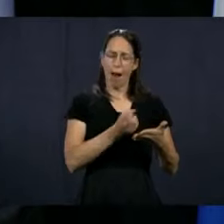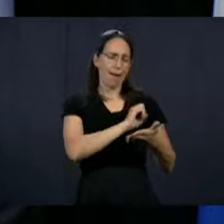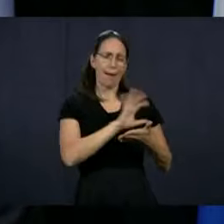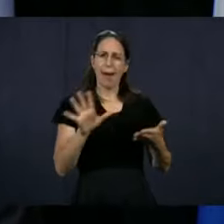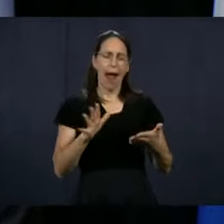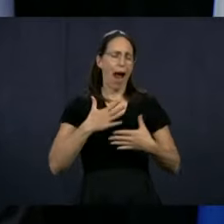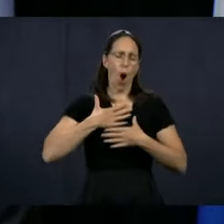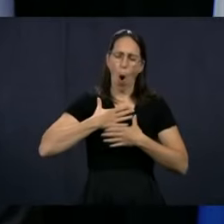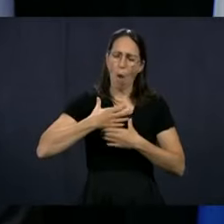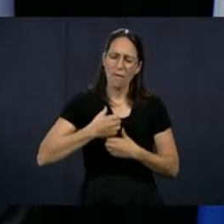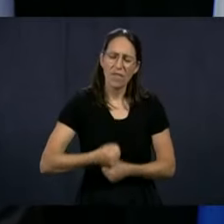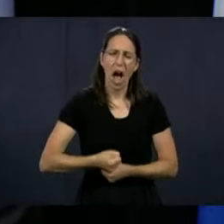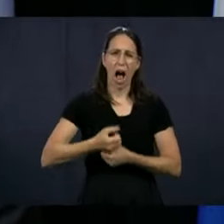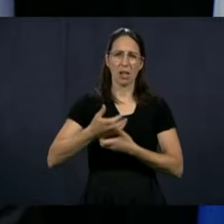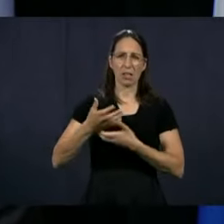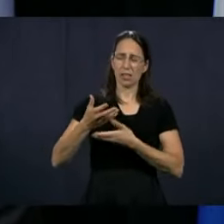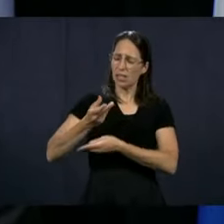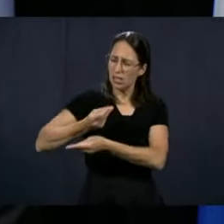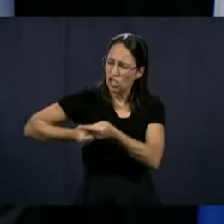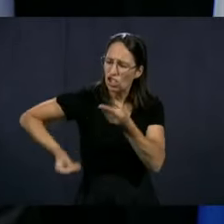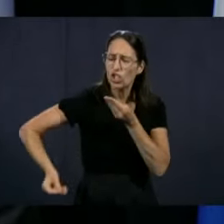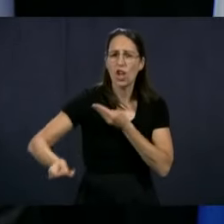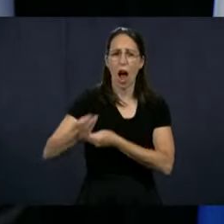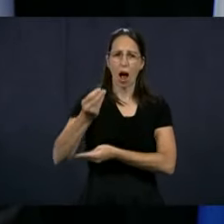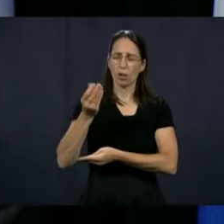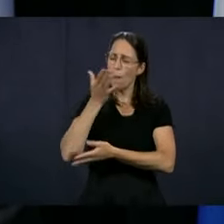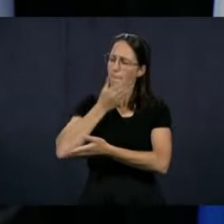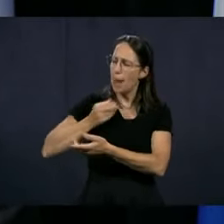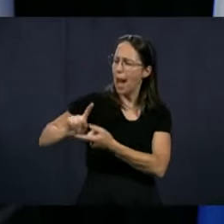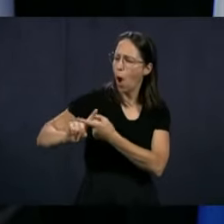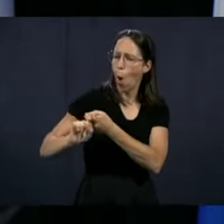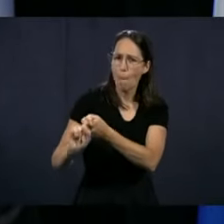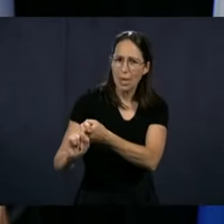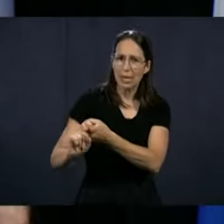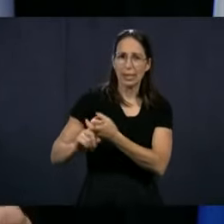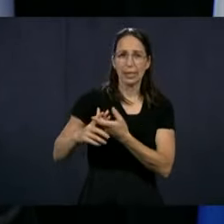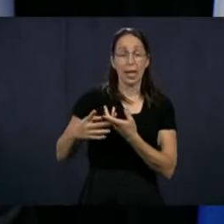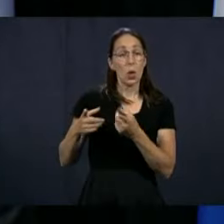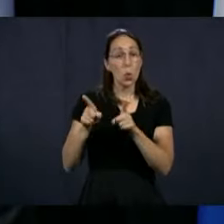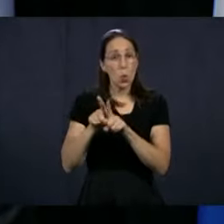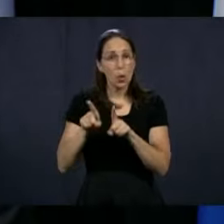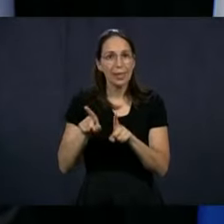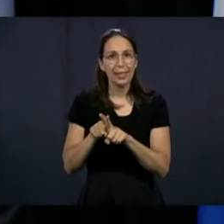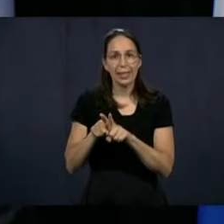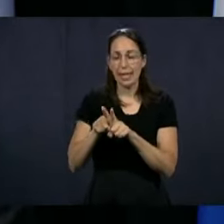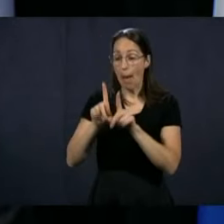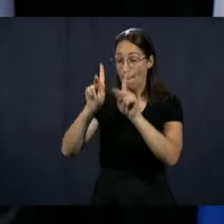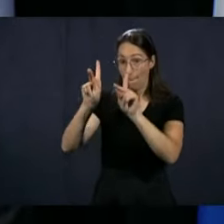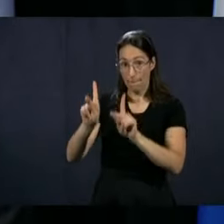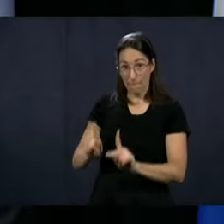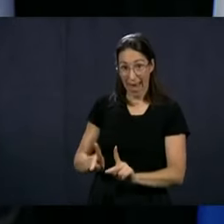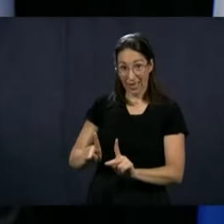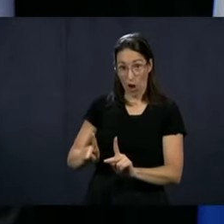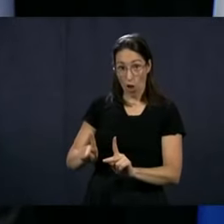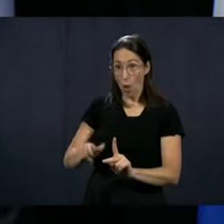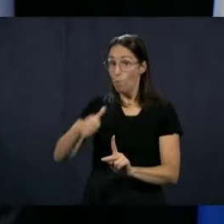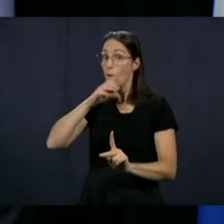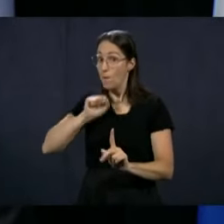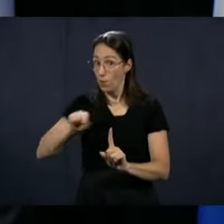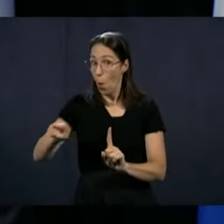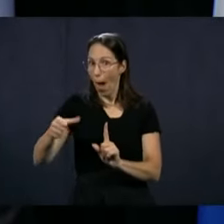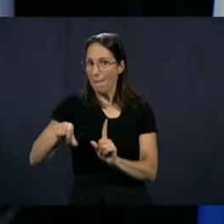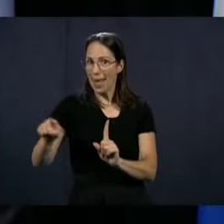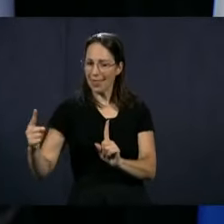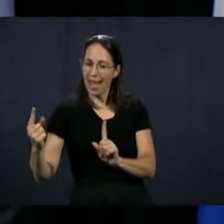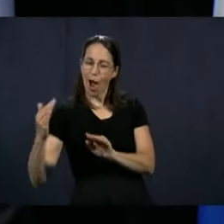really nice trust and exchanges, even advice.